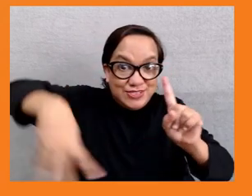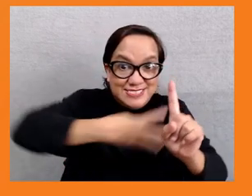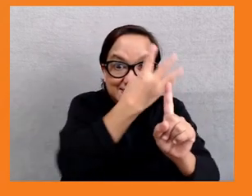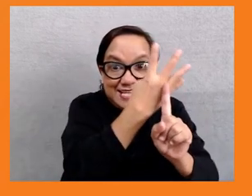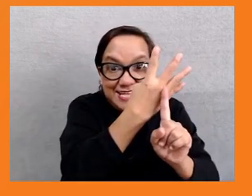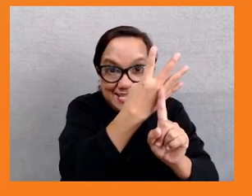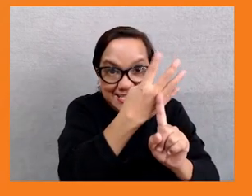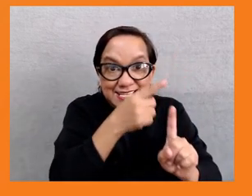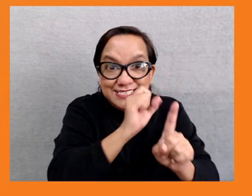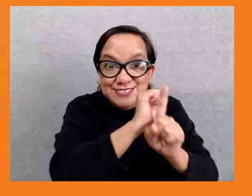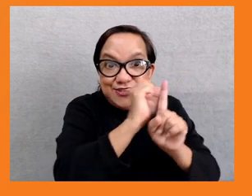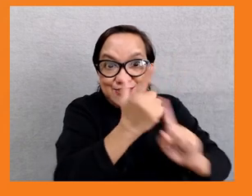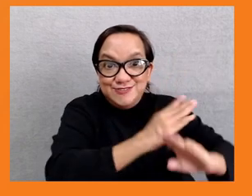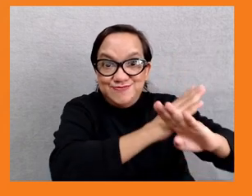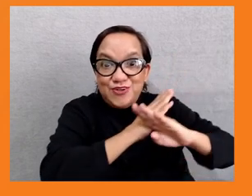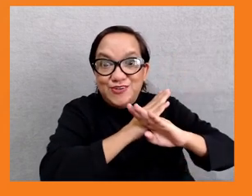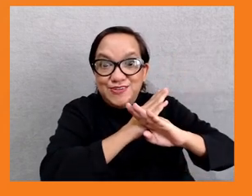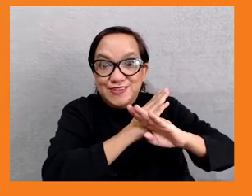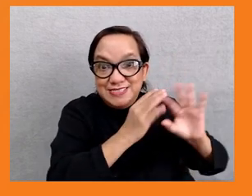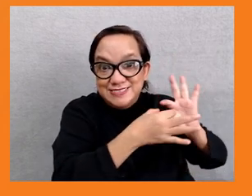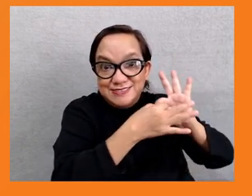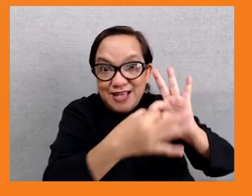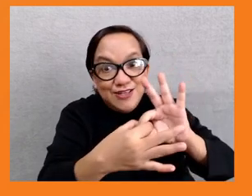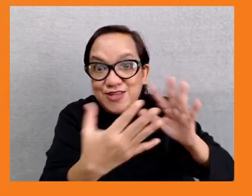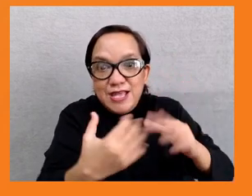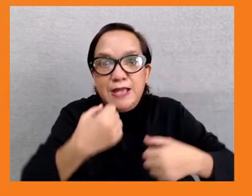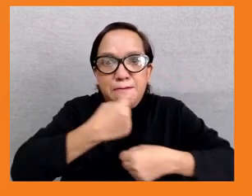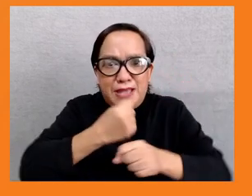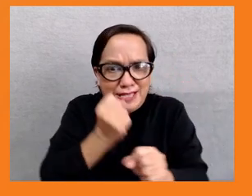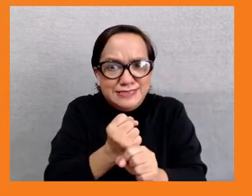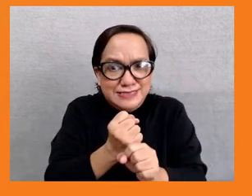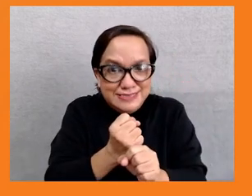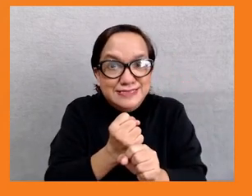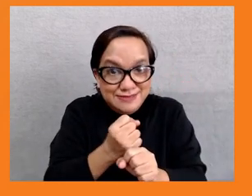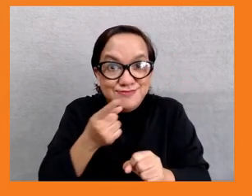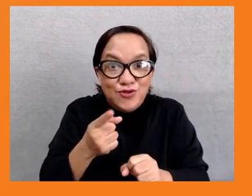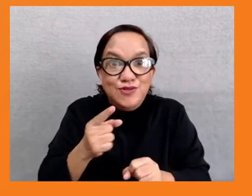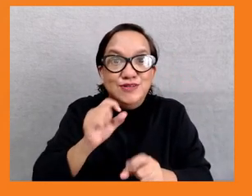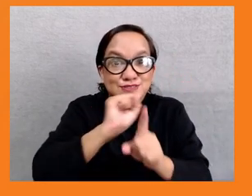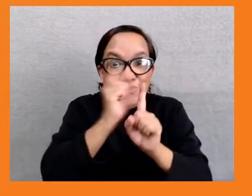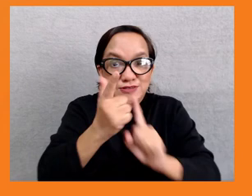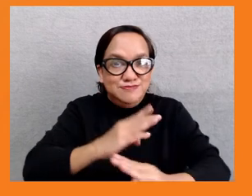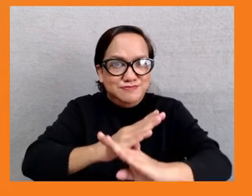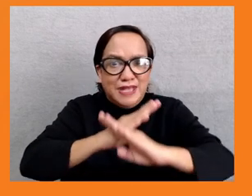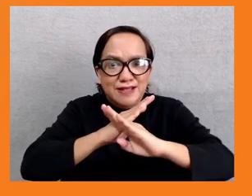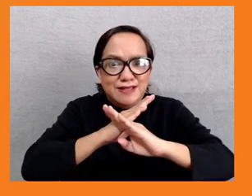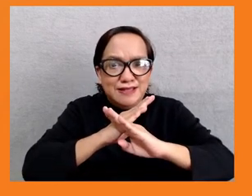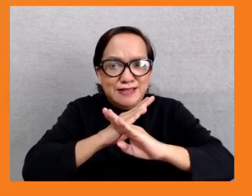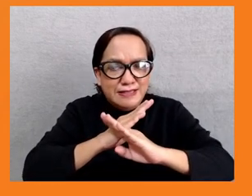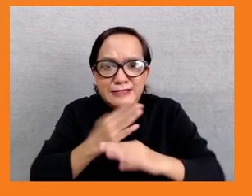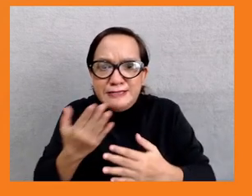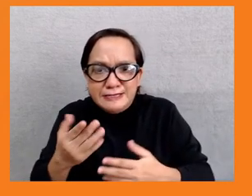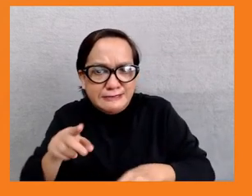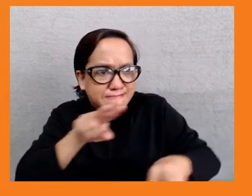a social protection monitoring system and indicator which tracks the amount of expenditures and beneficiaries of these